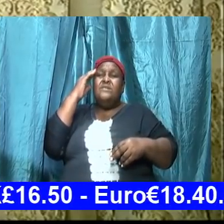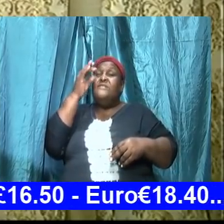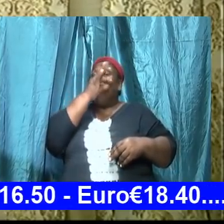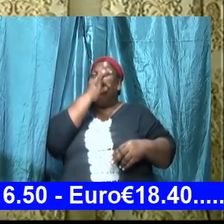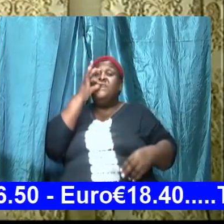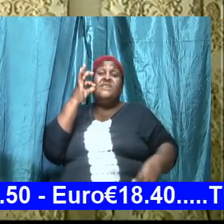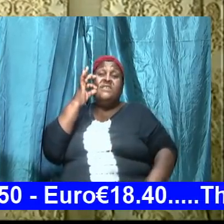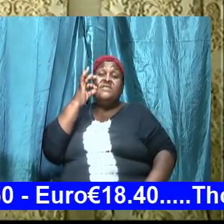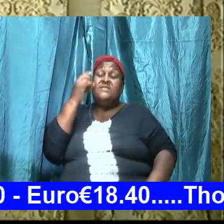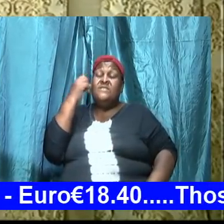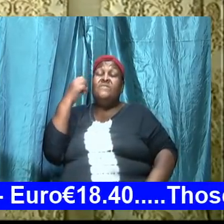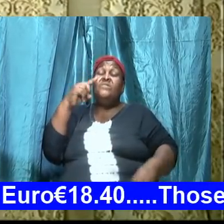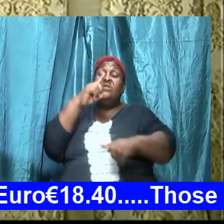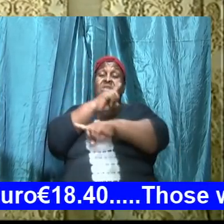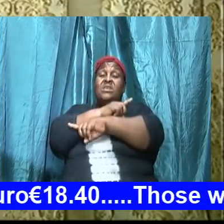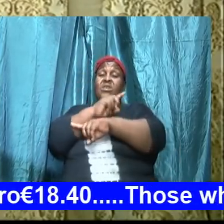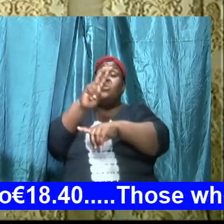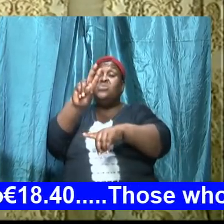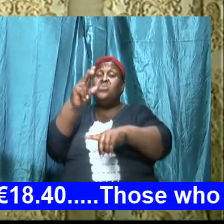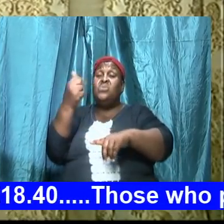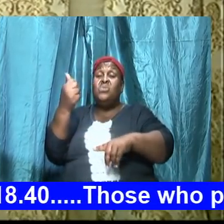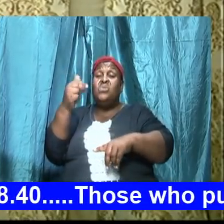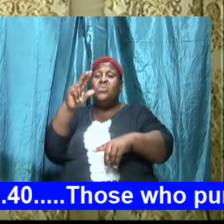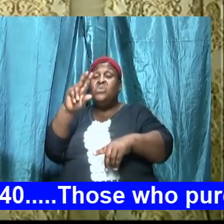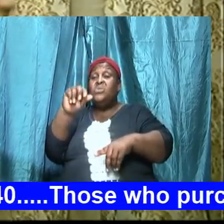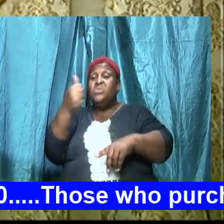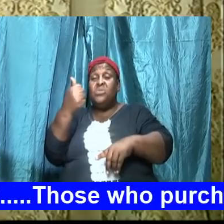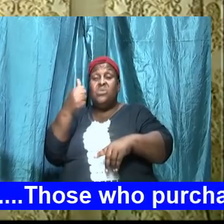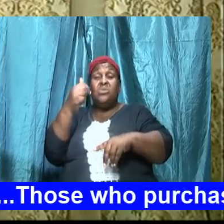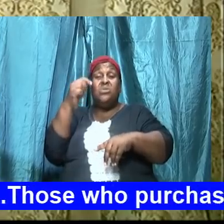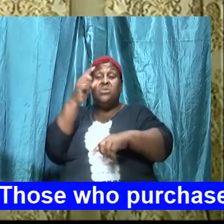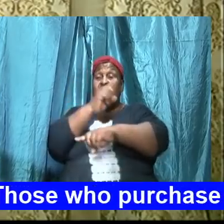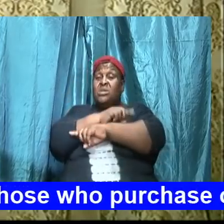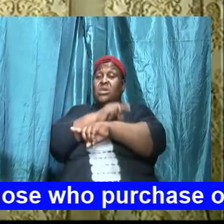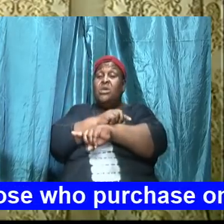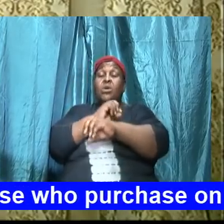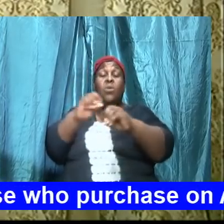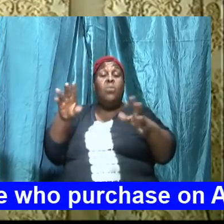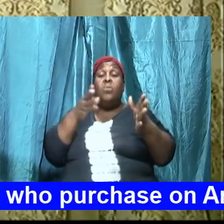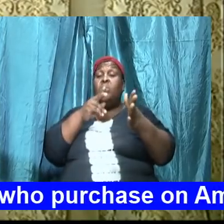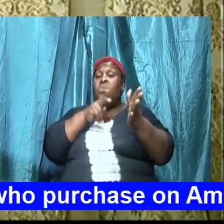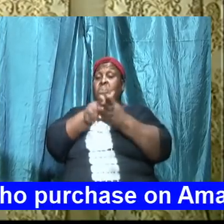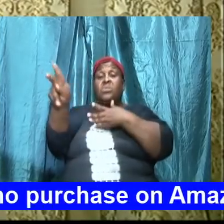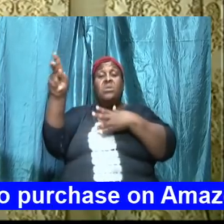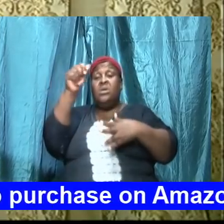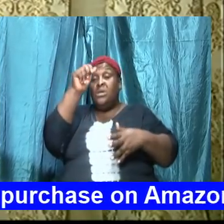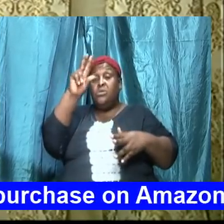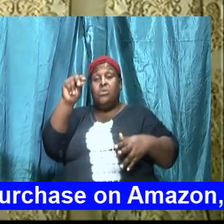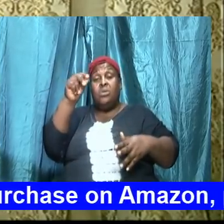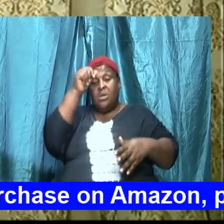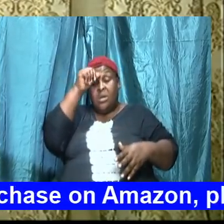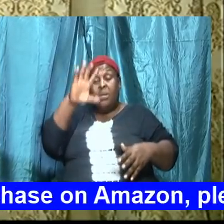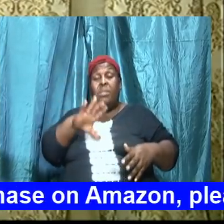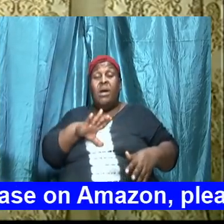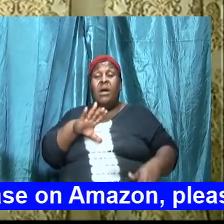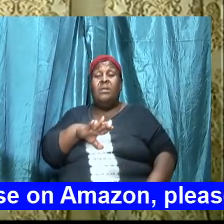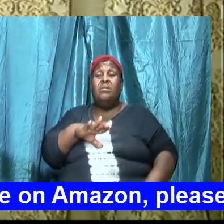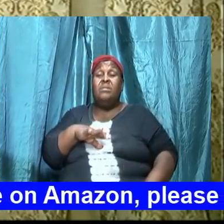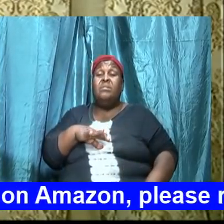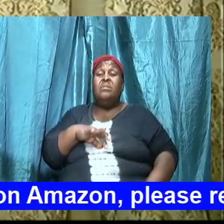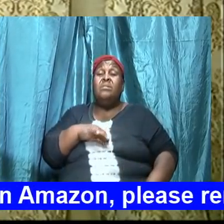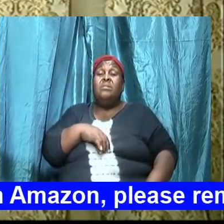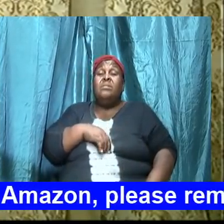for a day or two or ten or twenty or thirty won't kill a man when they are doing that particularly